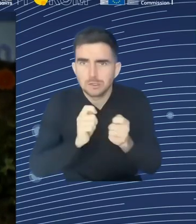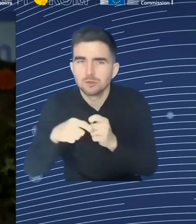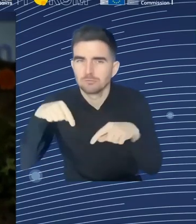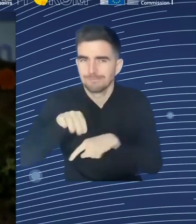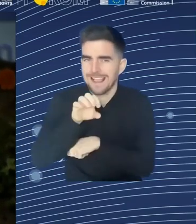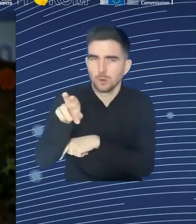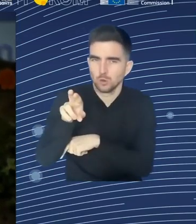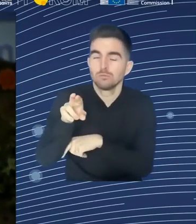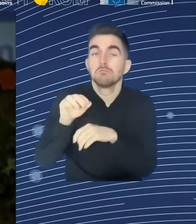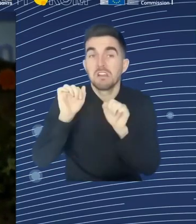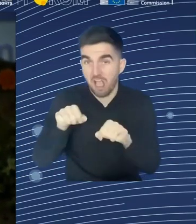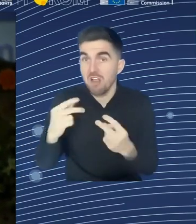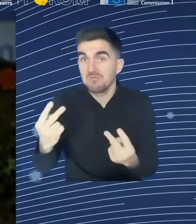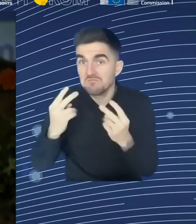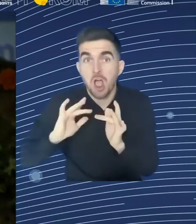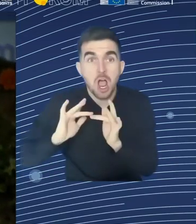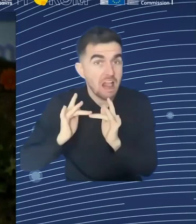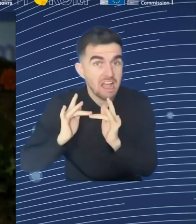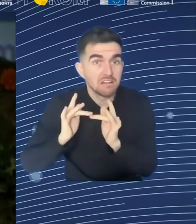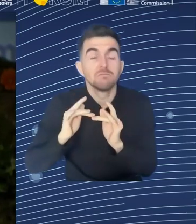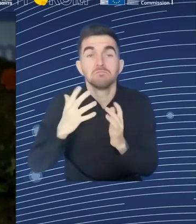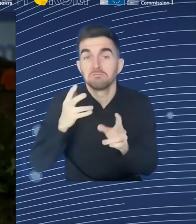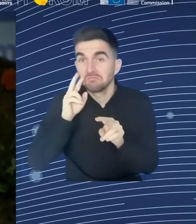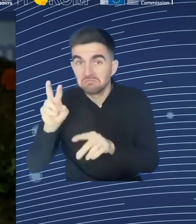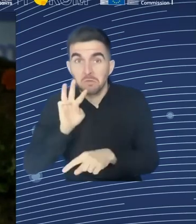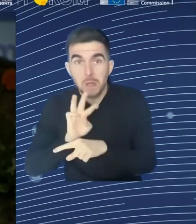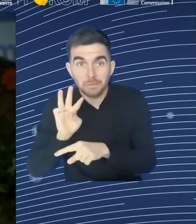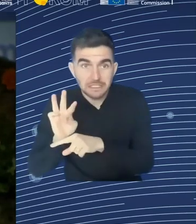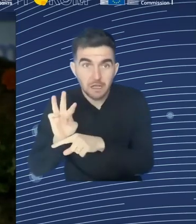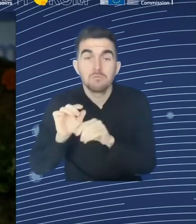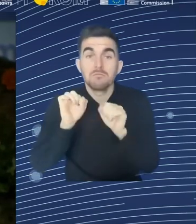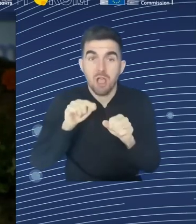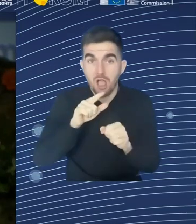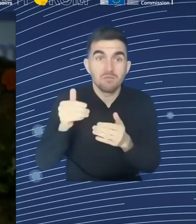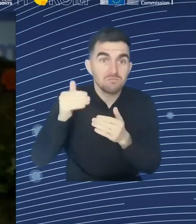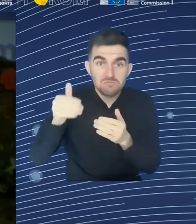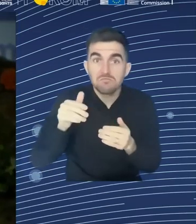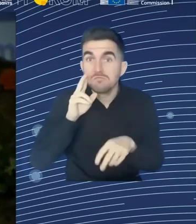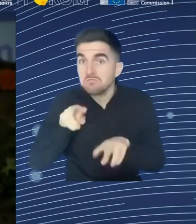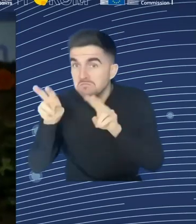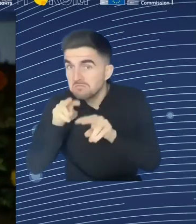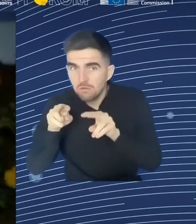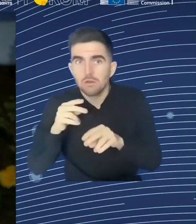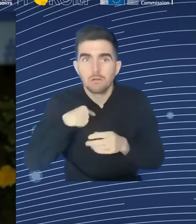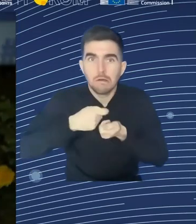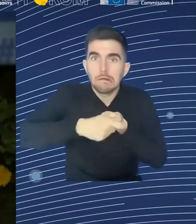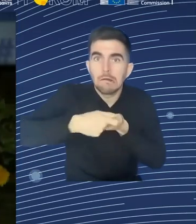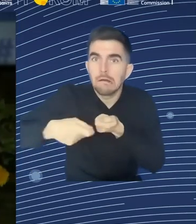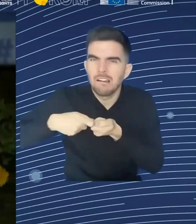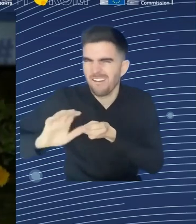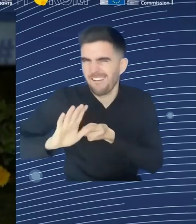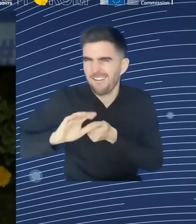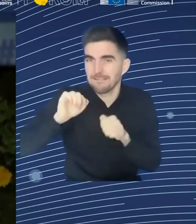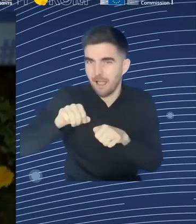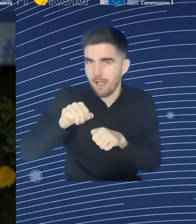look for ESDE Review 2023. In any search engine, you will find it